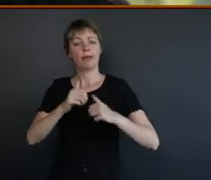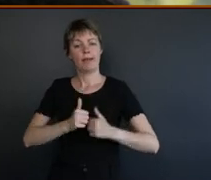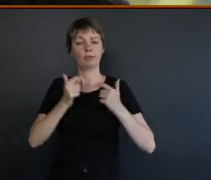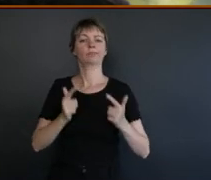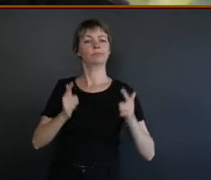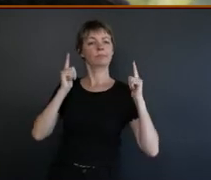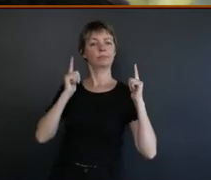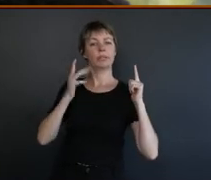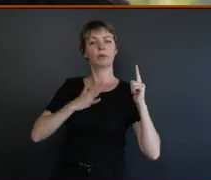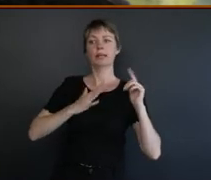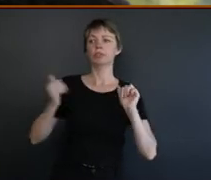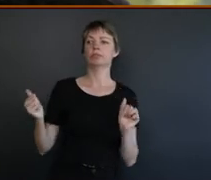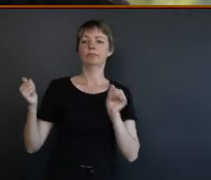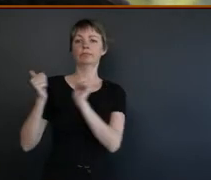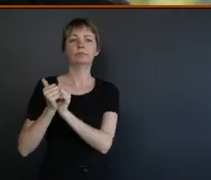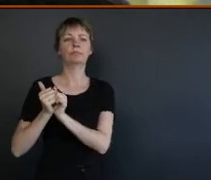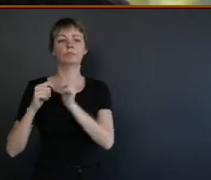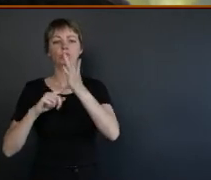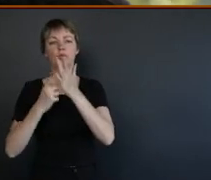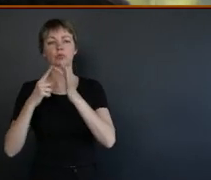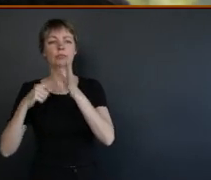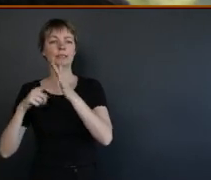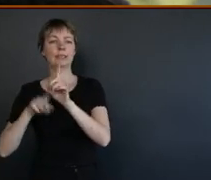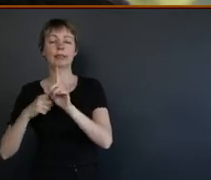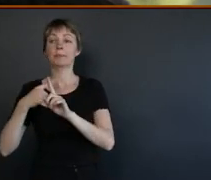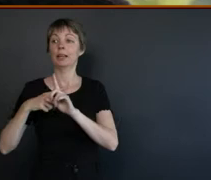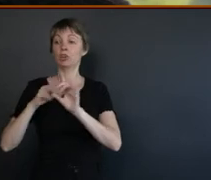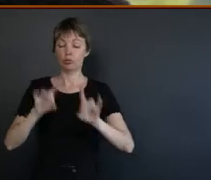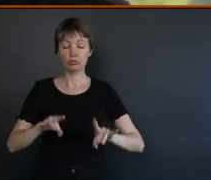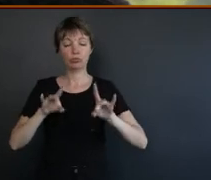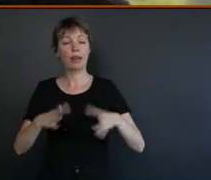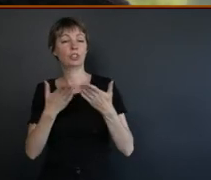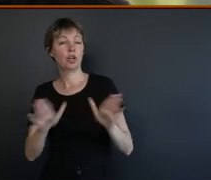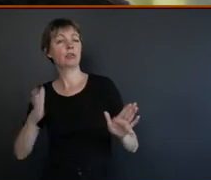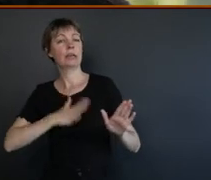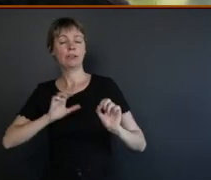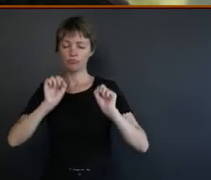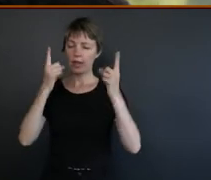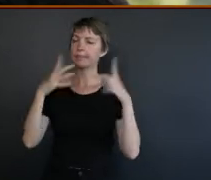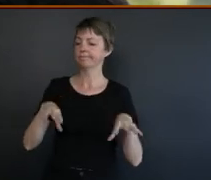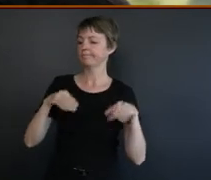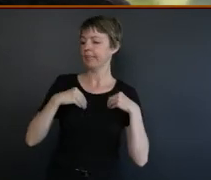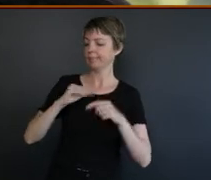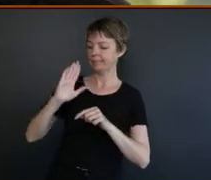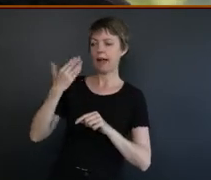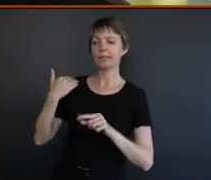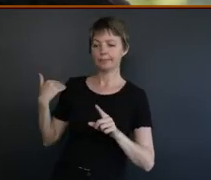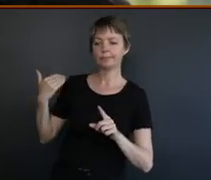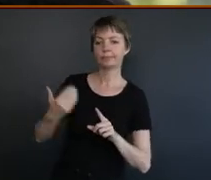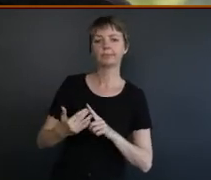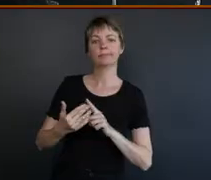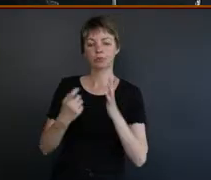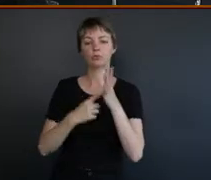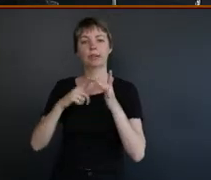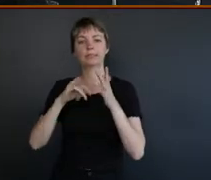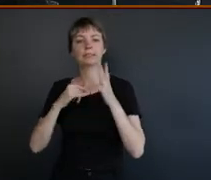and the need for treaties. And more paramount is the need for Australia to wake up to their racist past and present if we're going to have a future together.